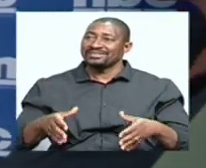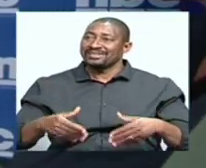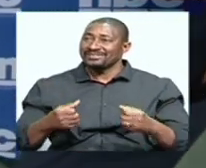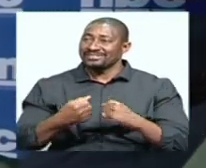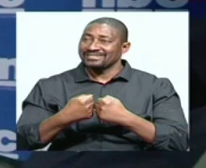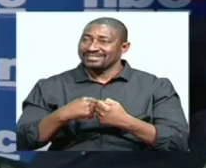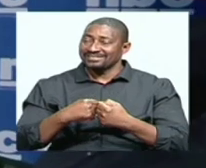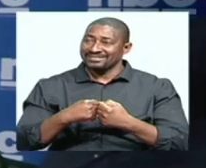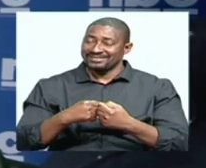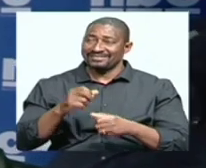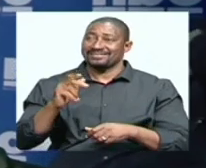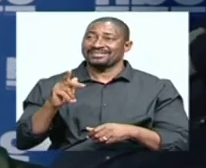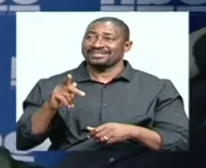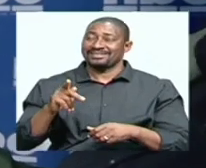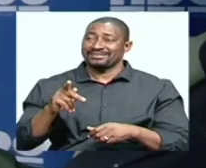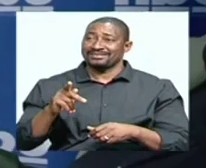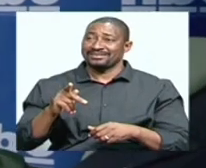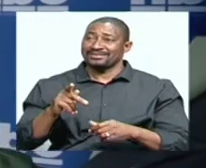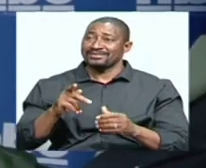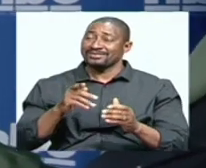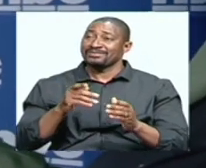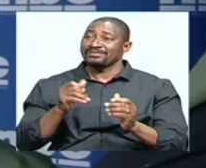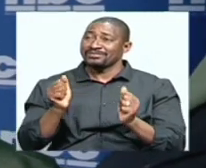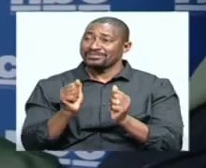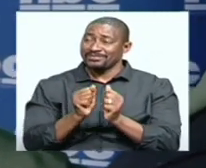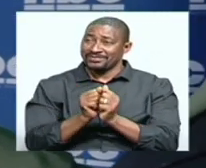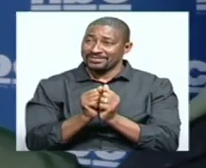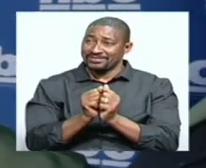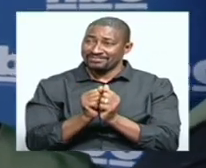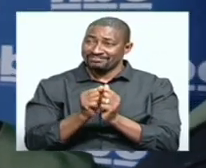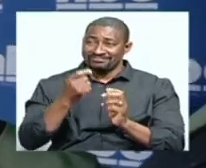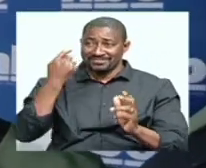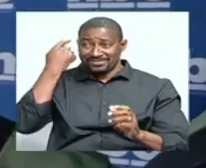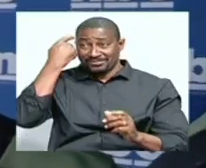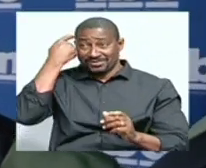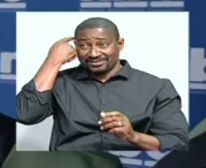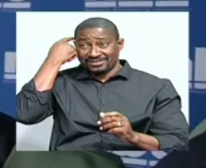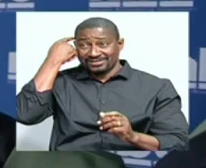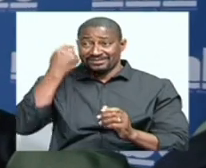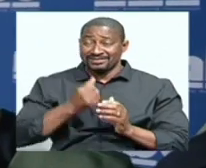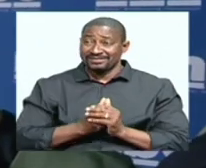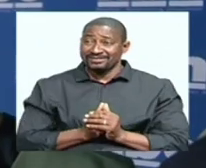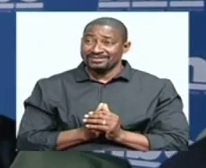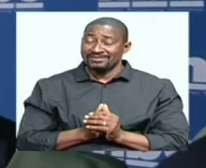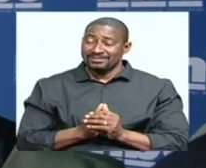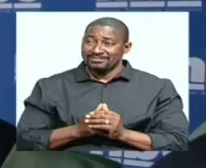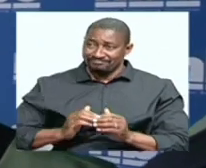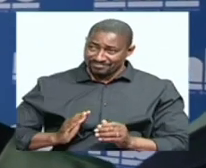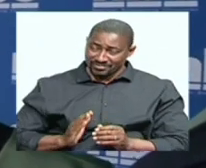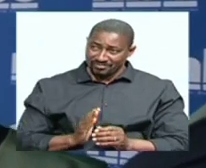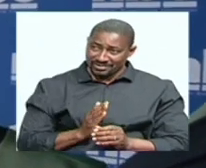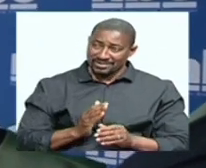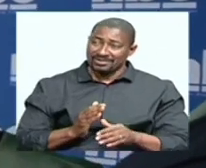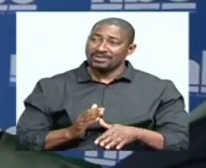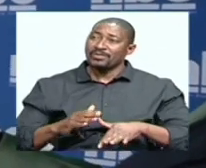again, under the line ministry, the aspect of broadband in terms of it being rolled out throughout the whole country is